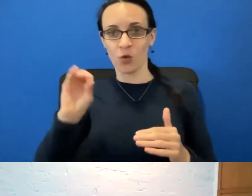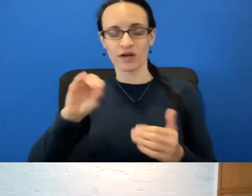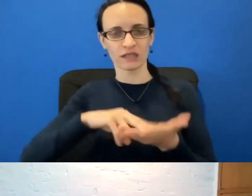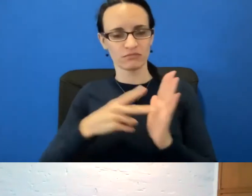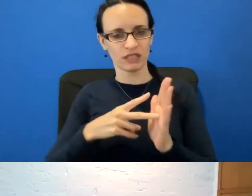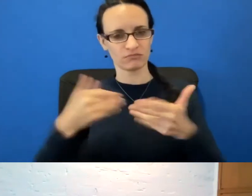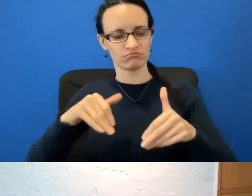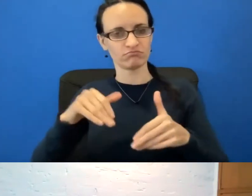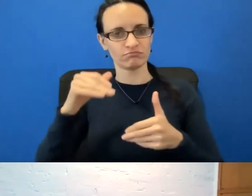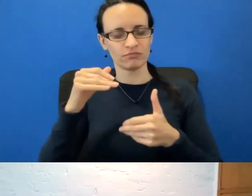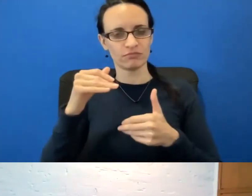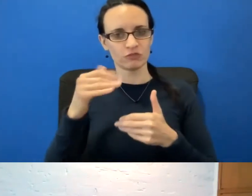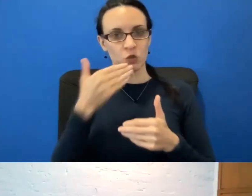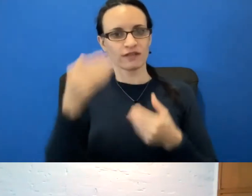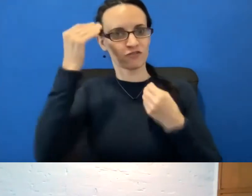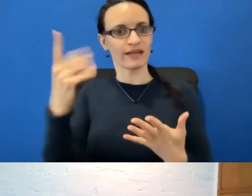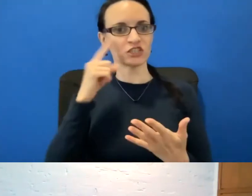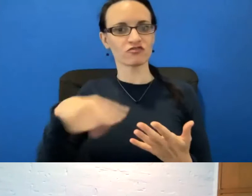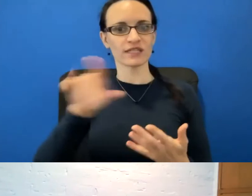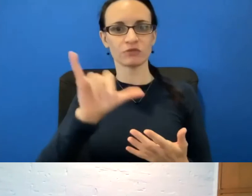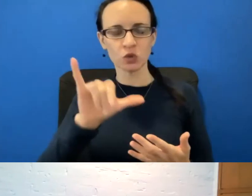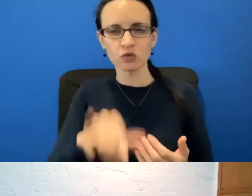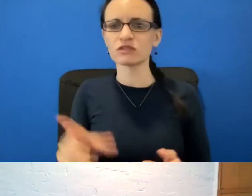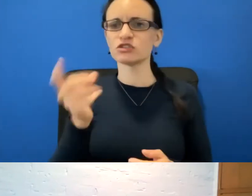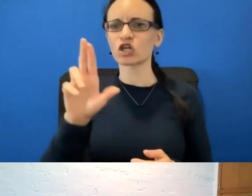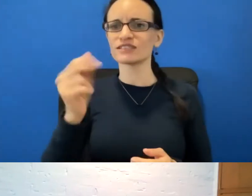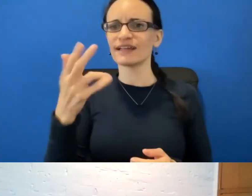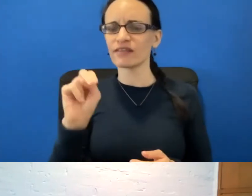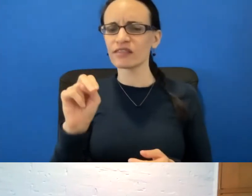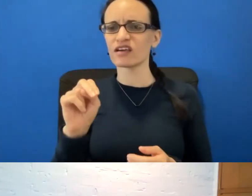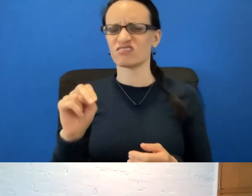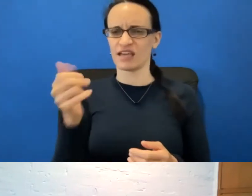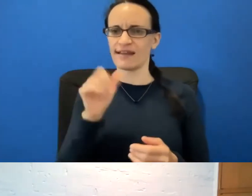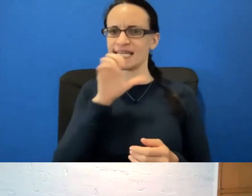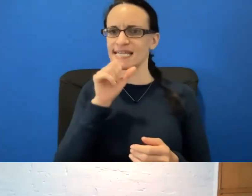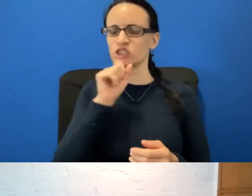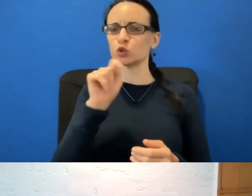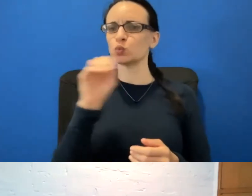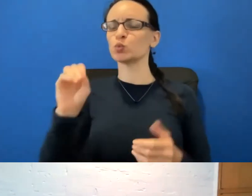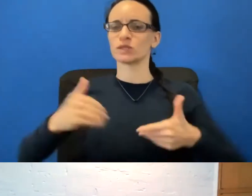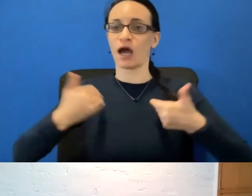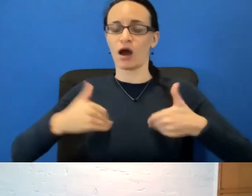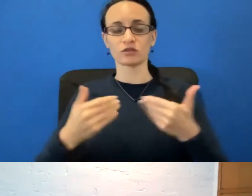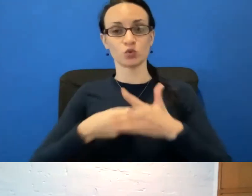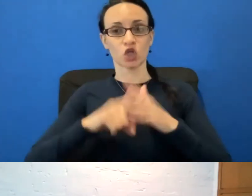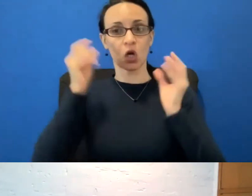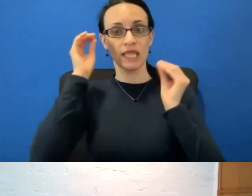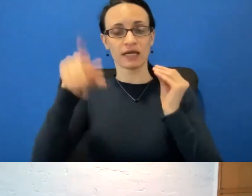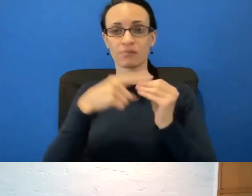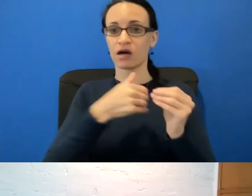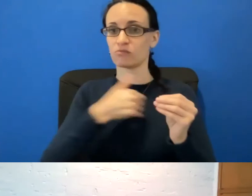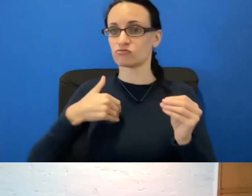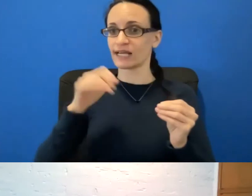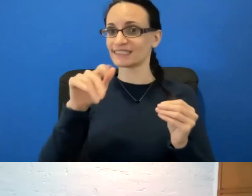for them as well. Dr. Nathan, is there an age that is too early to start thinking about or to know about